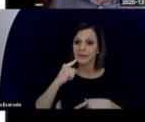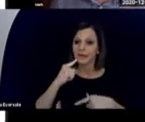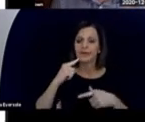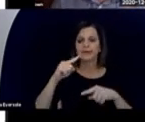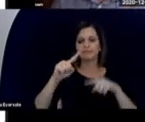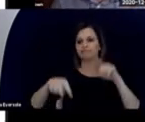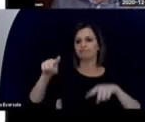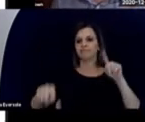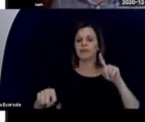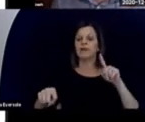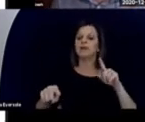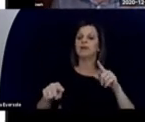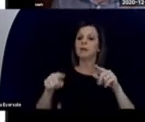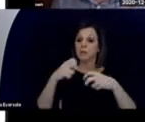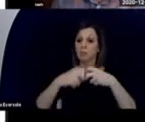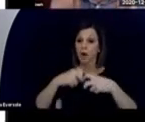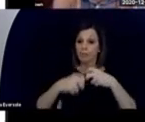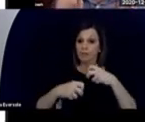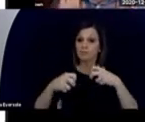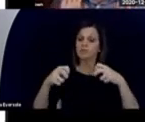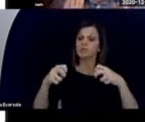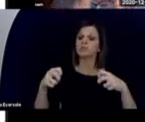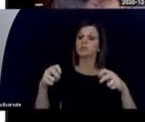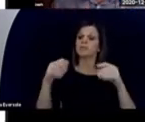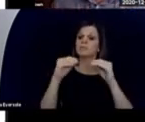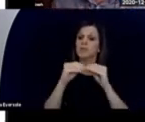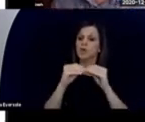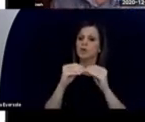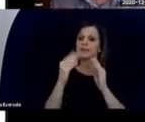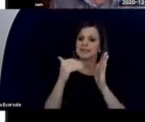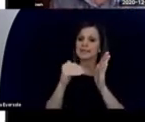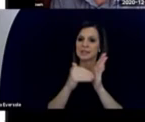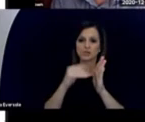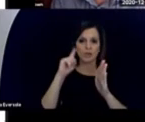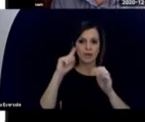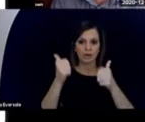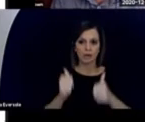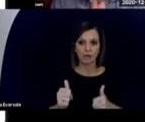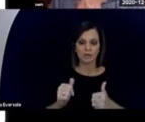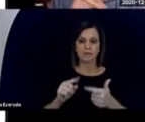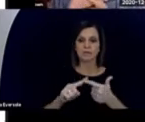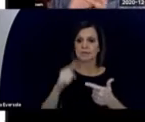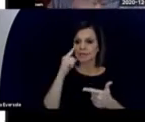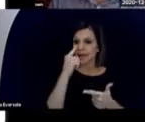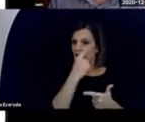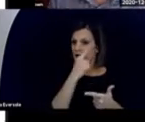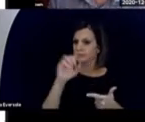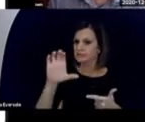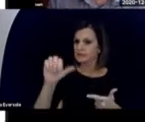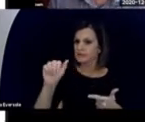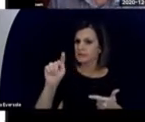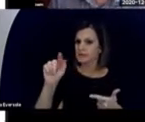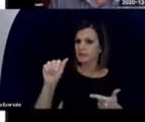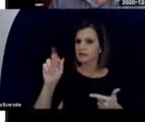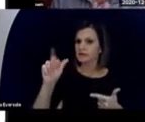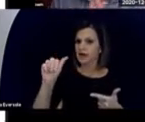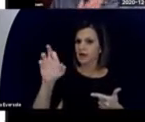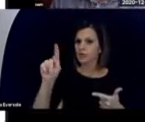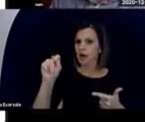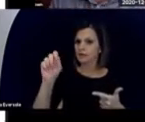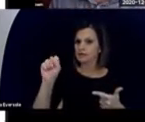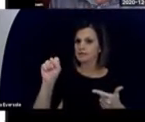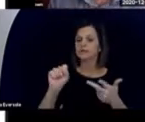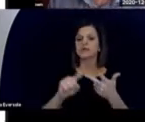The issues were primarily sensory neural hearing loss, cataracts in the eyes,